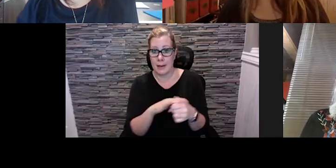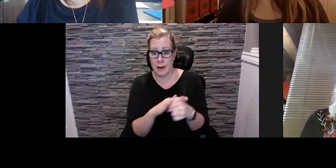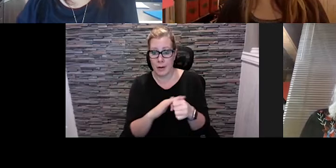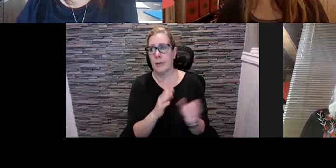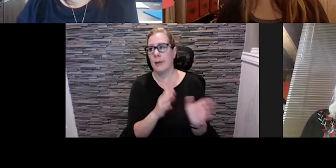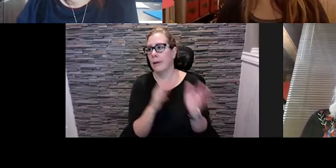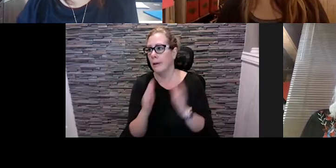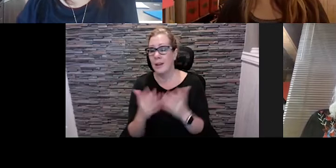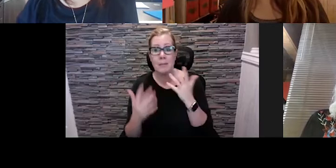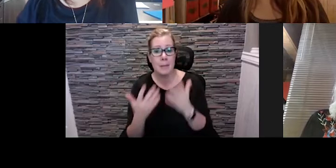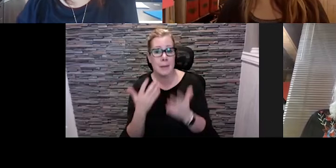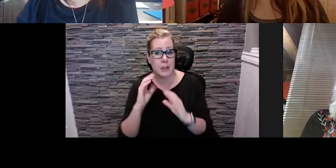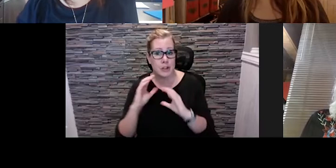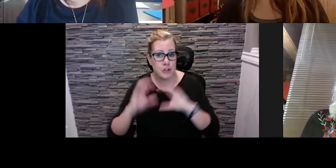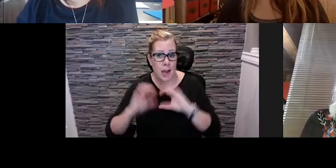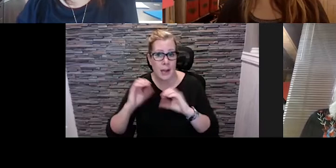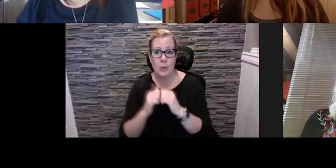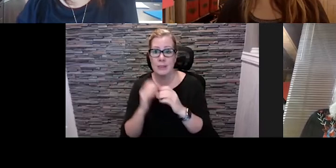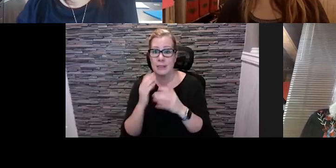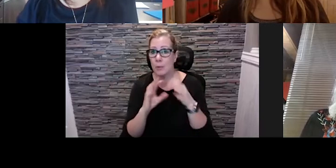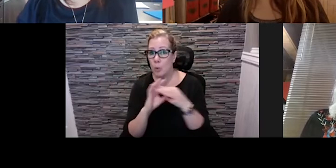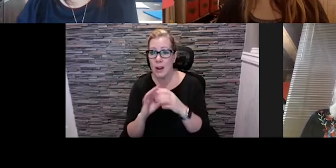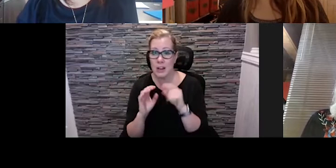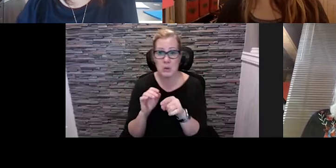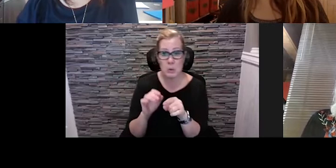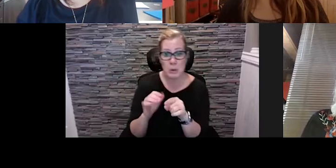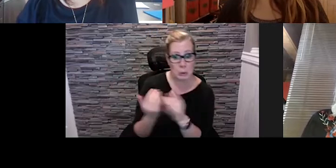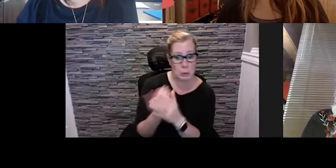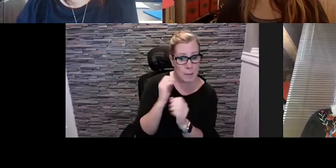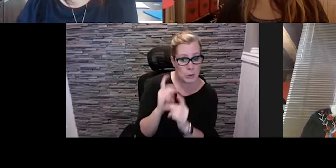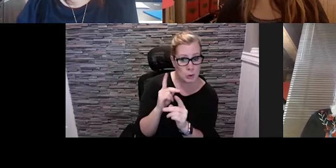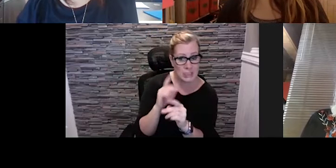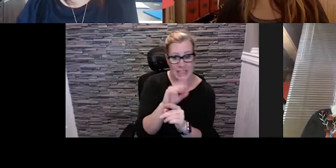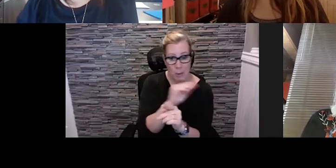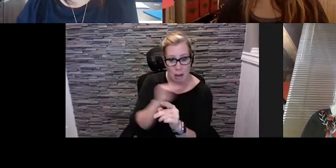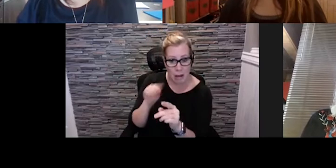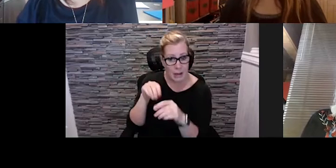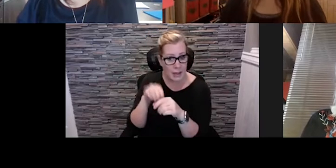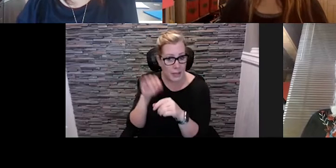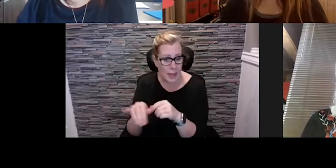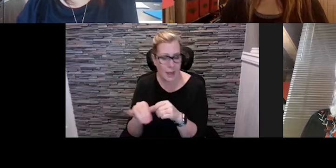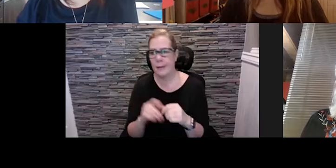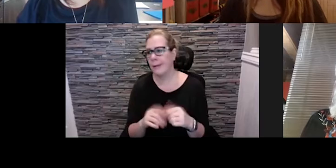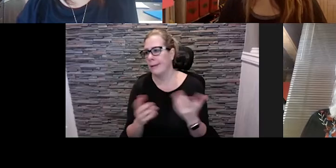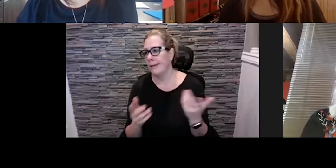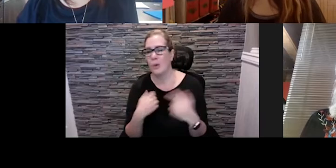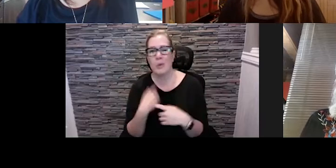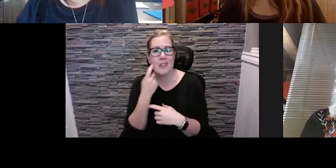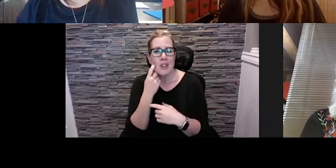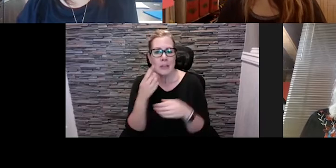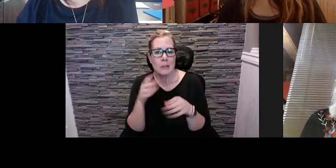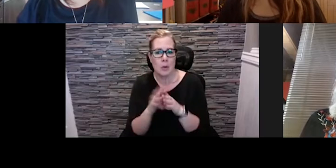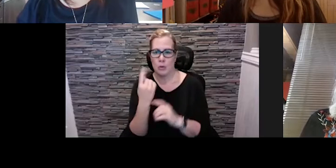around how they might want to pivot or change or find new opportunities within it we also just closed a micro grant